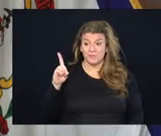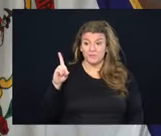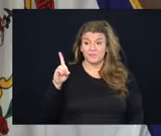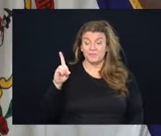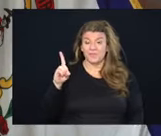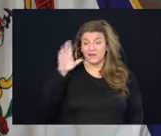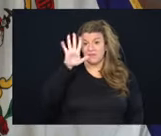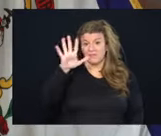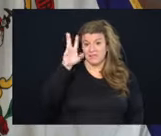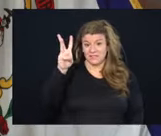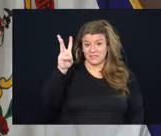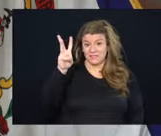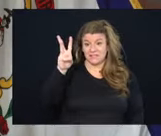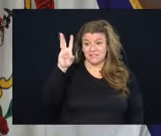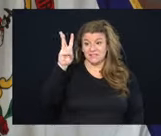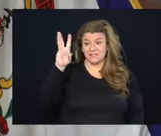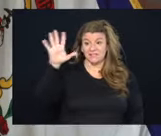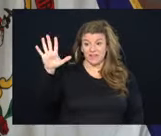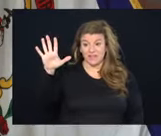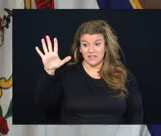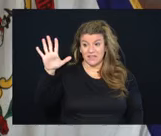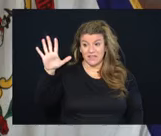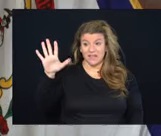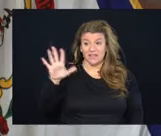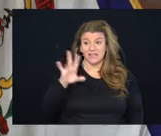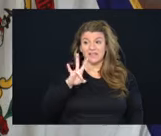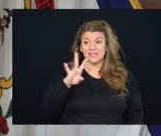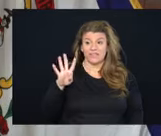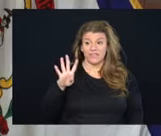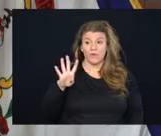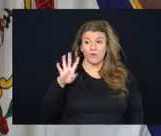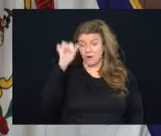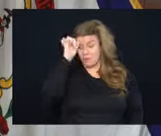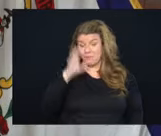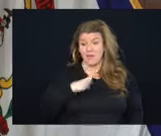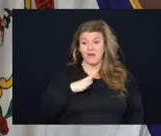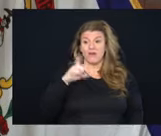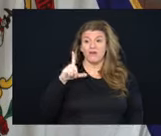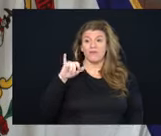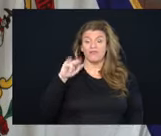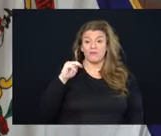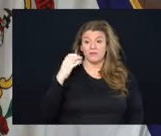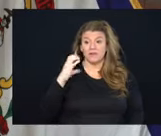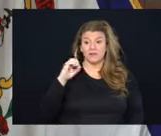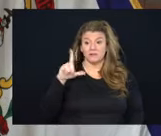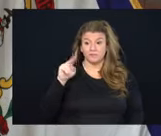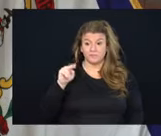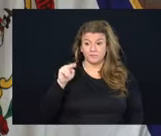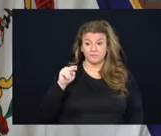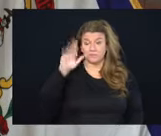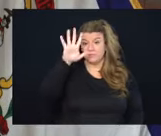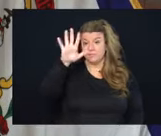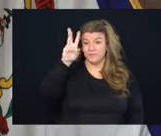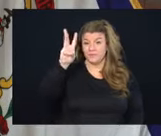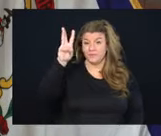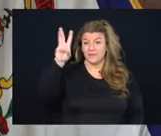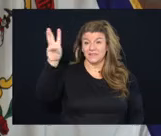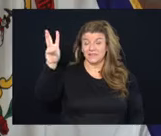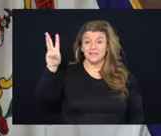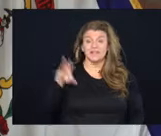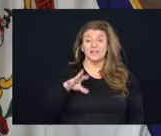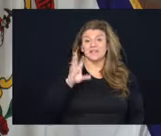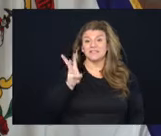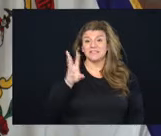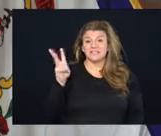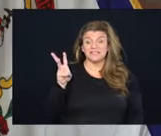The 5,665th death a 74 year old male from Lincoln County. The 5,666th death